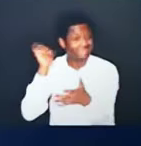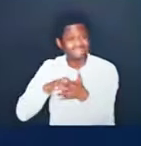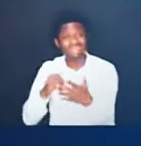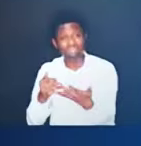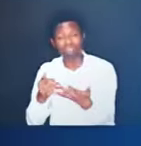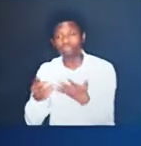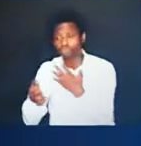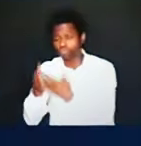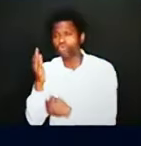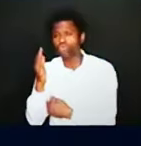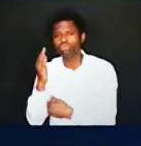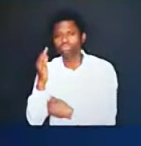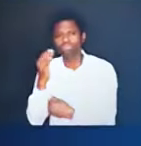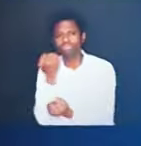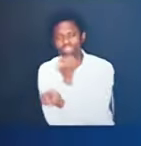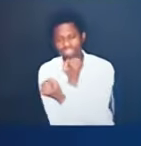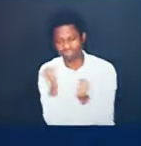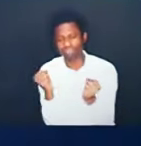what